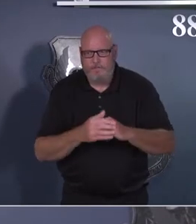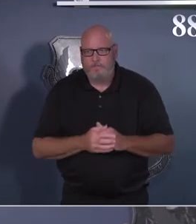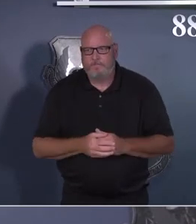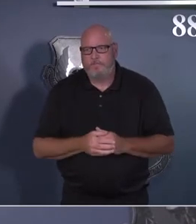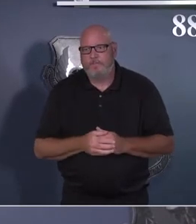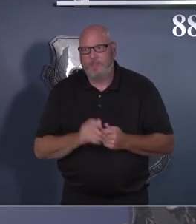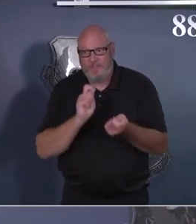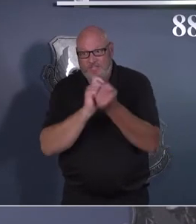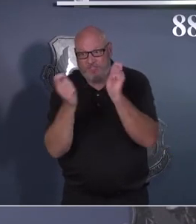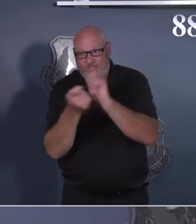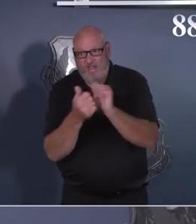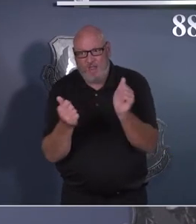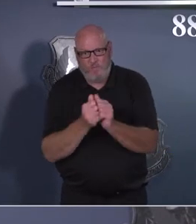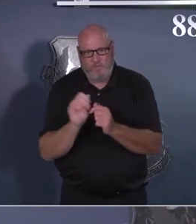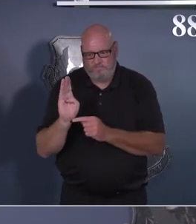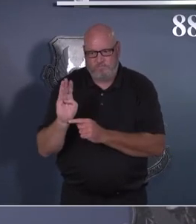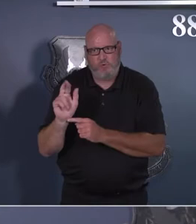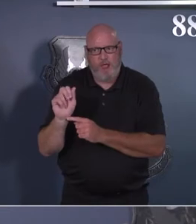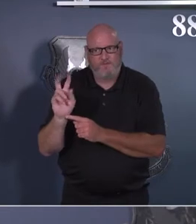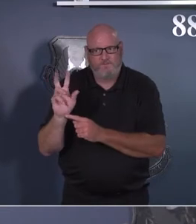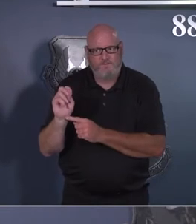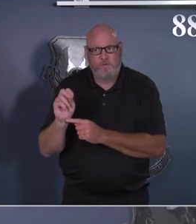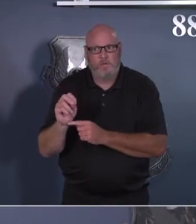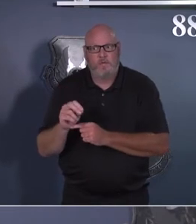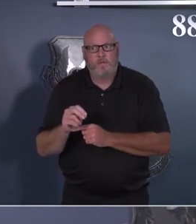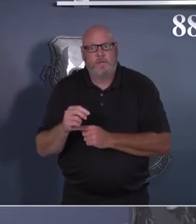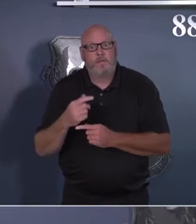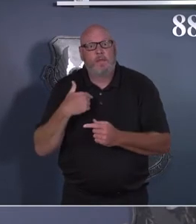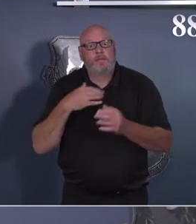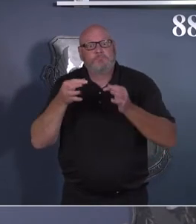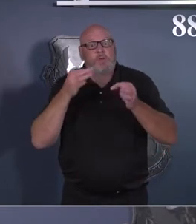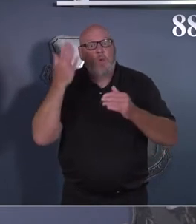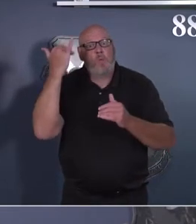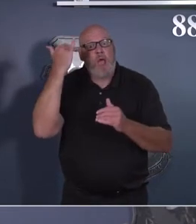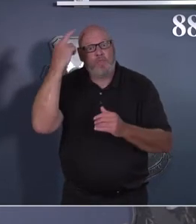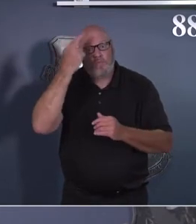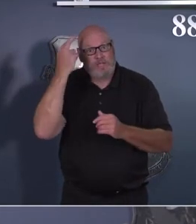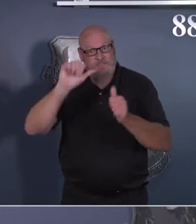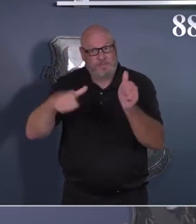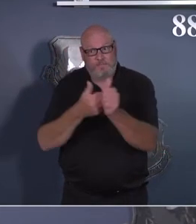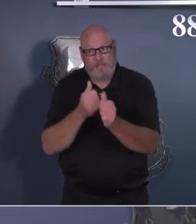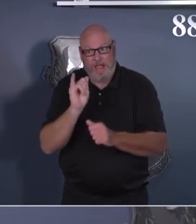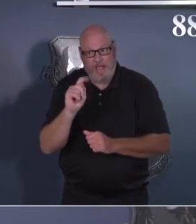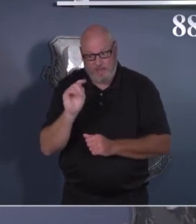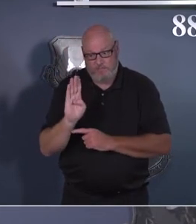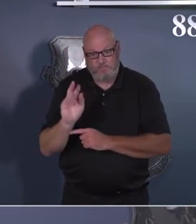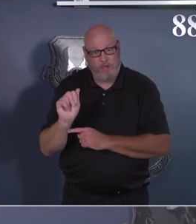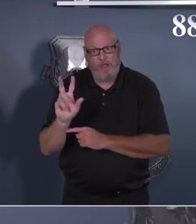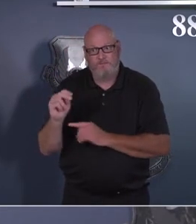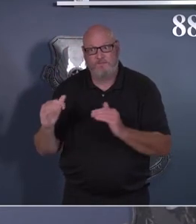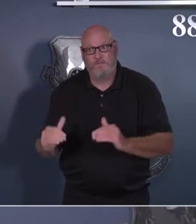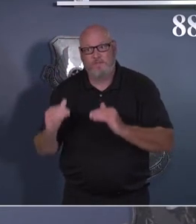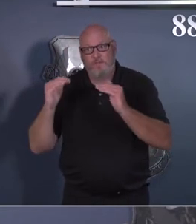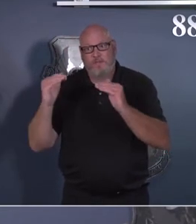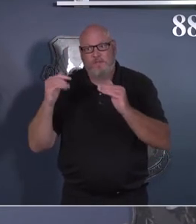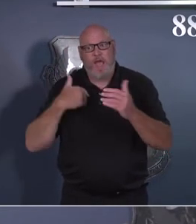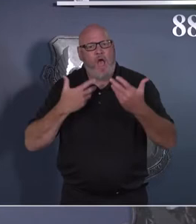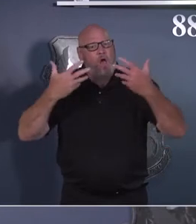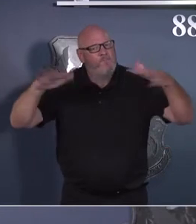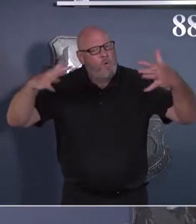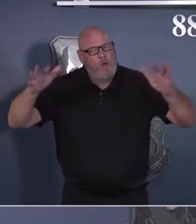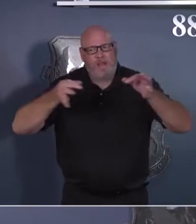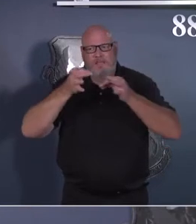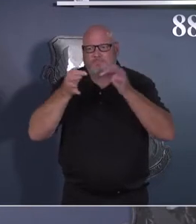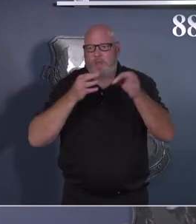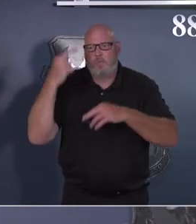why we did not implement a public health emergency, and how that impacts you. So I'm going to step away and turn the floor over